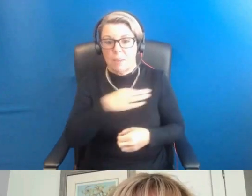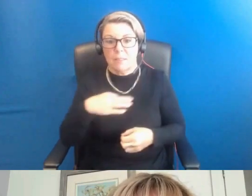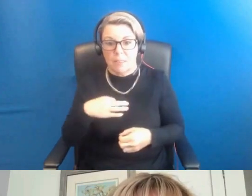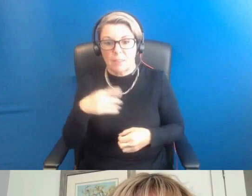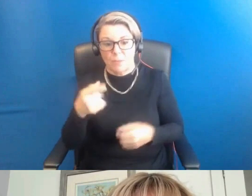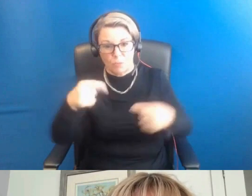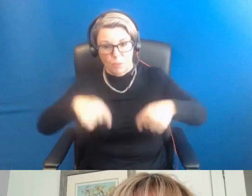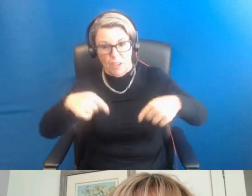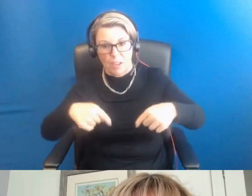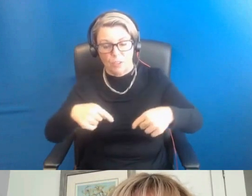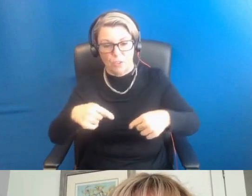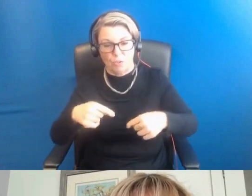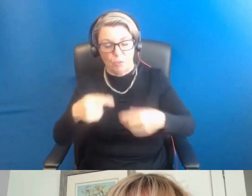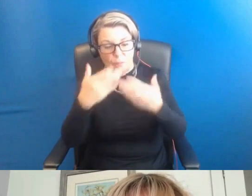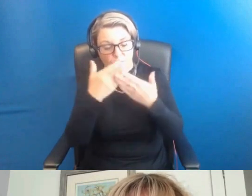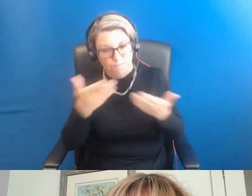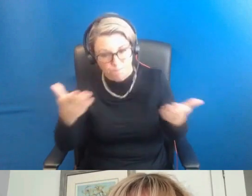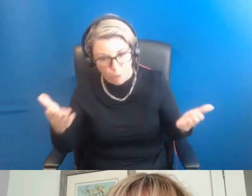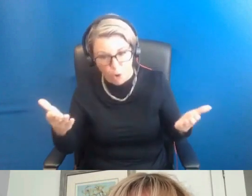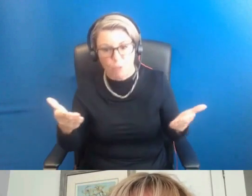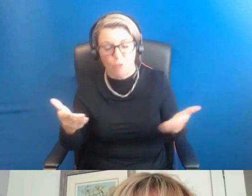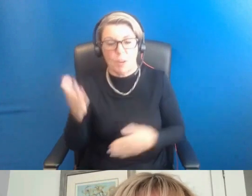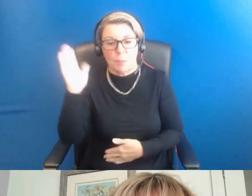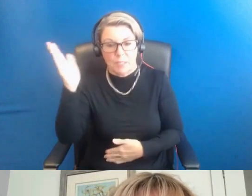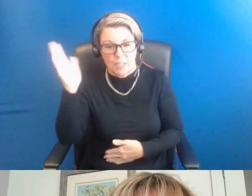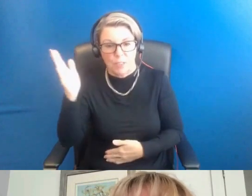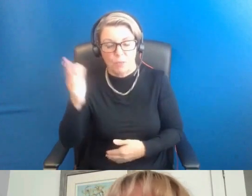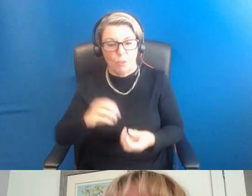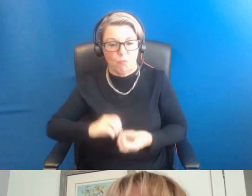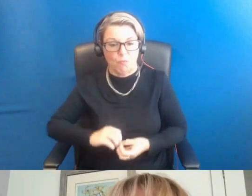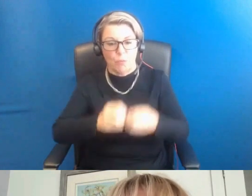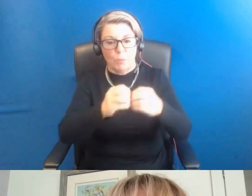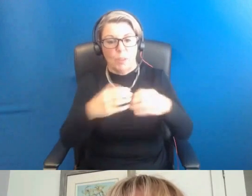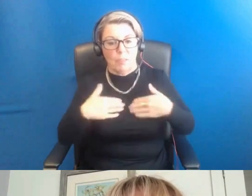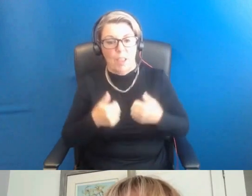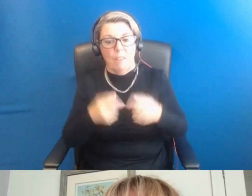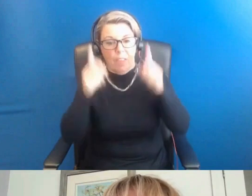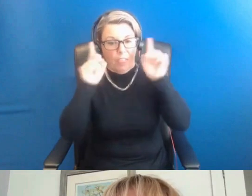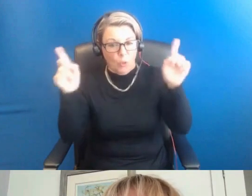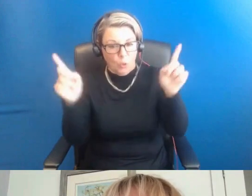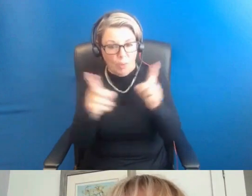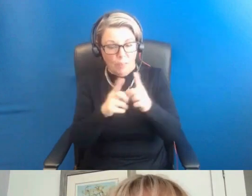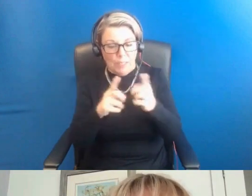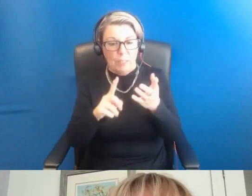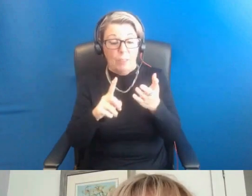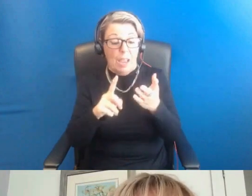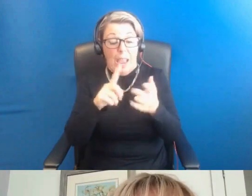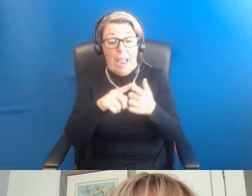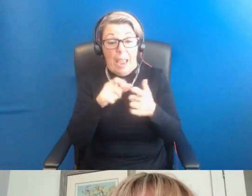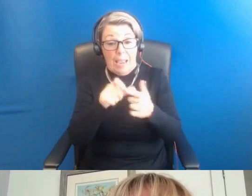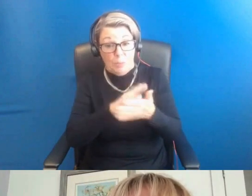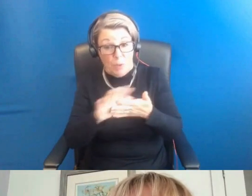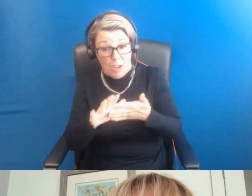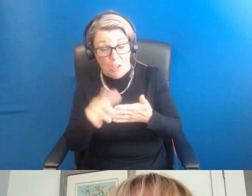Honorary Professor at the Centre for Reproductive Health at the University of Edinburgh. And as I say, Scotland's Women's Health